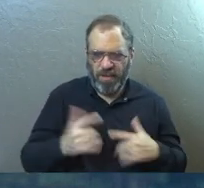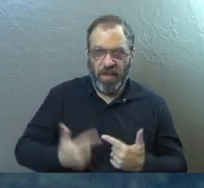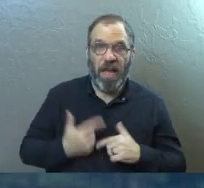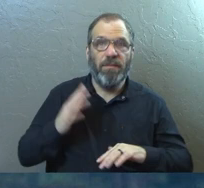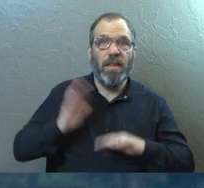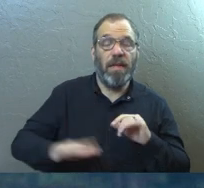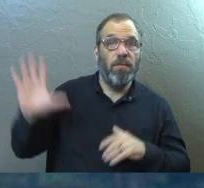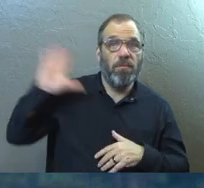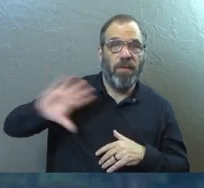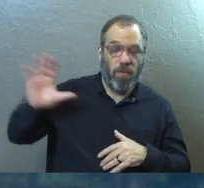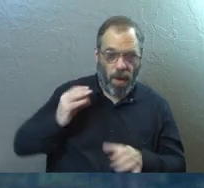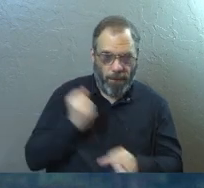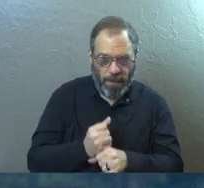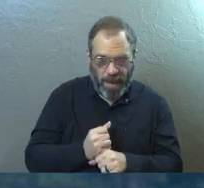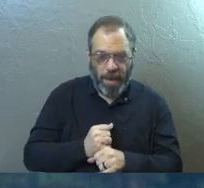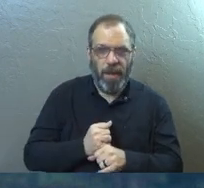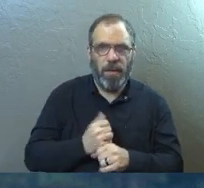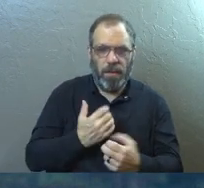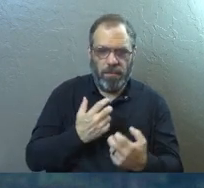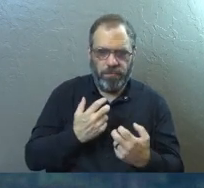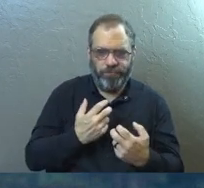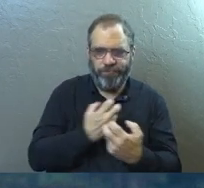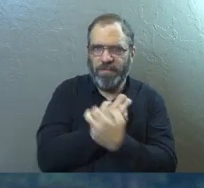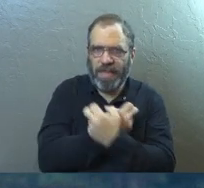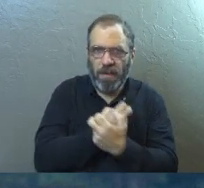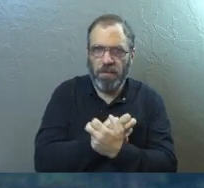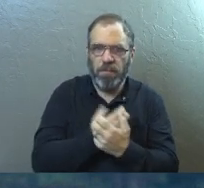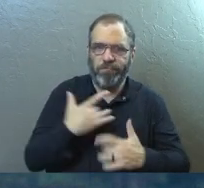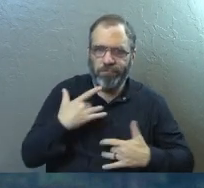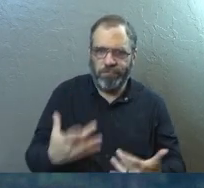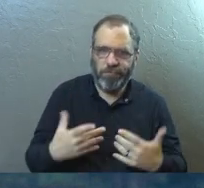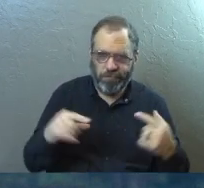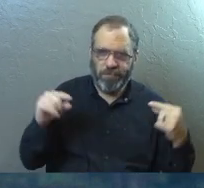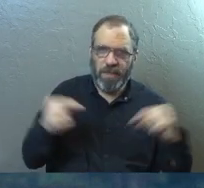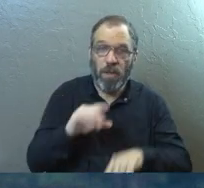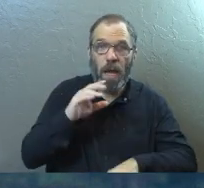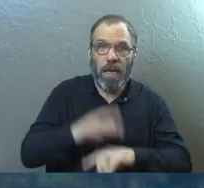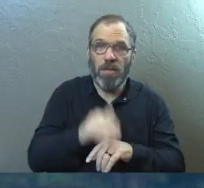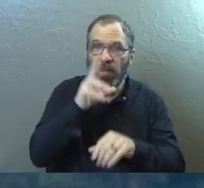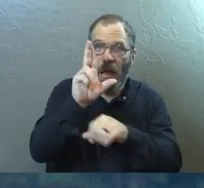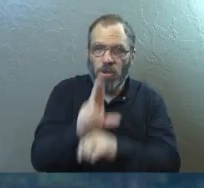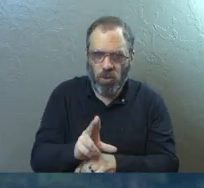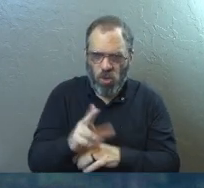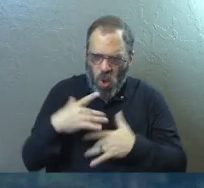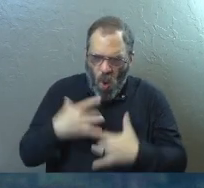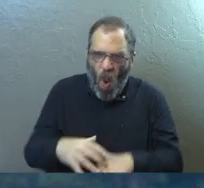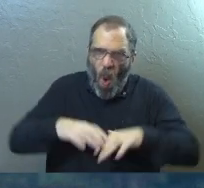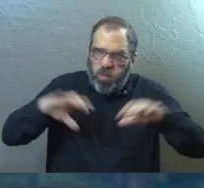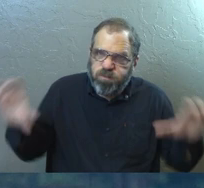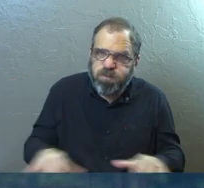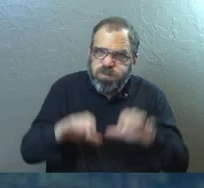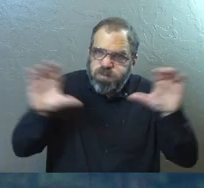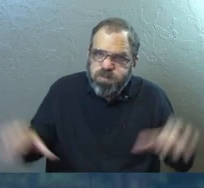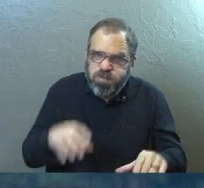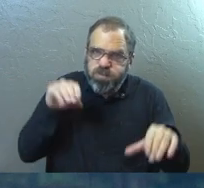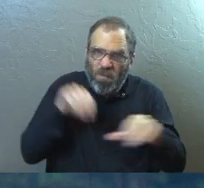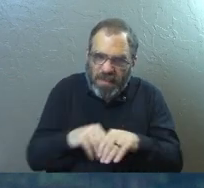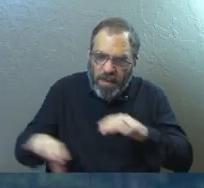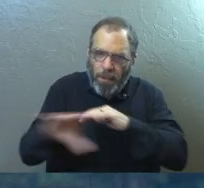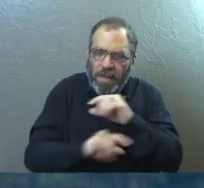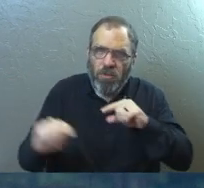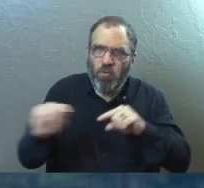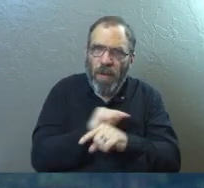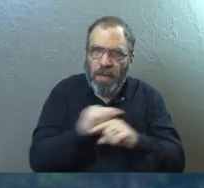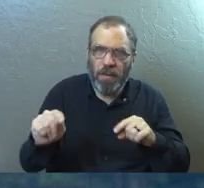previous generations, making their skeletons more prone to injuries because they're not used to the kind of intense activity they will face at basic